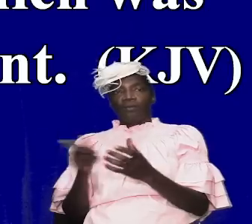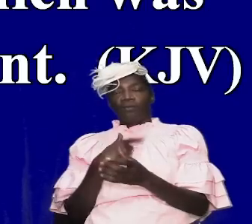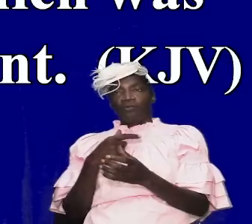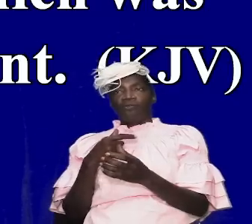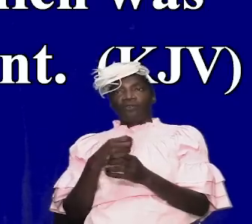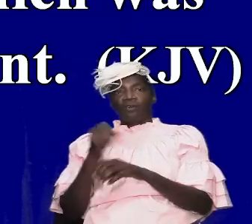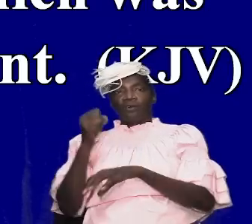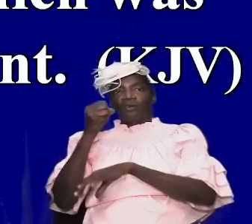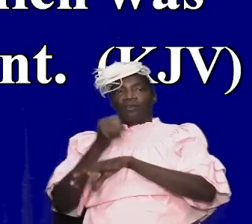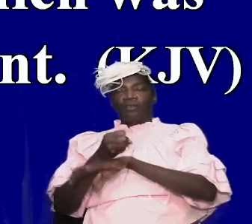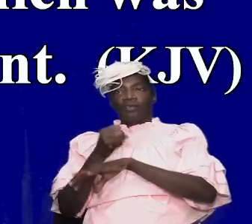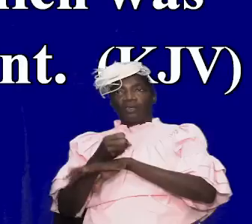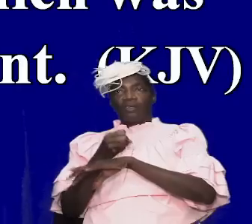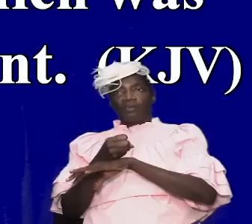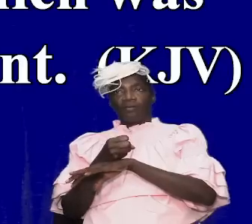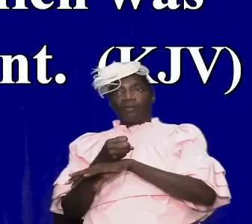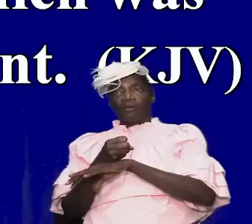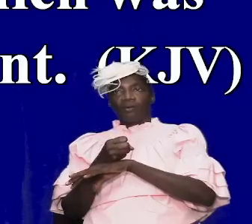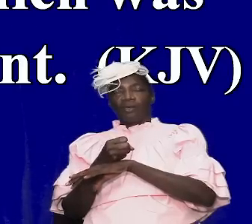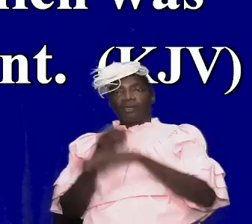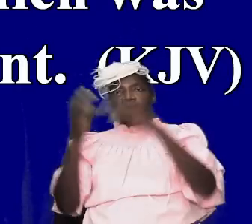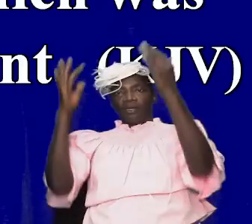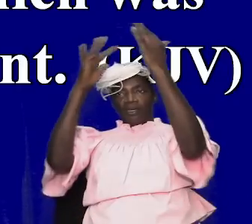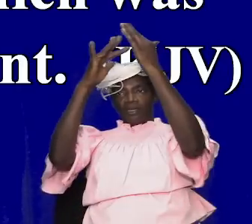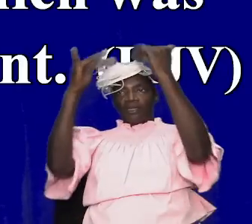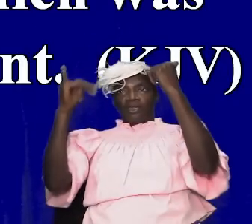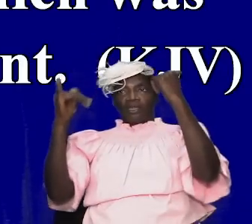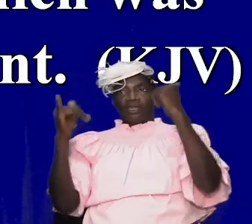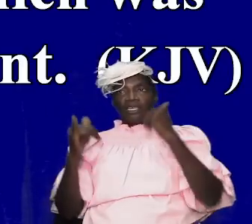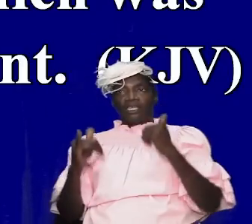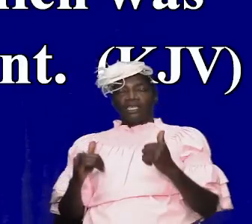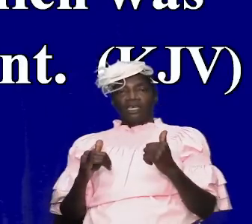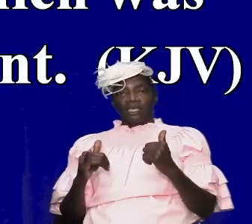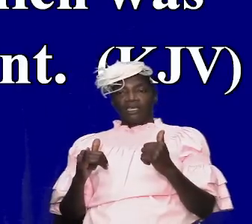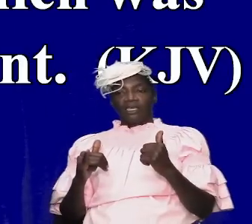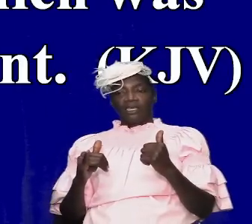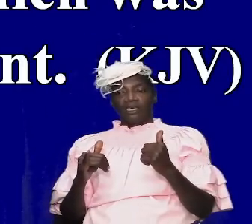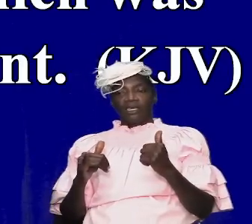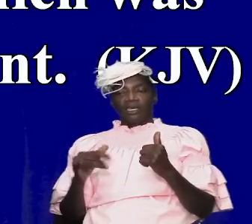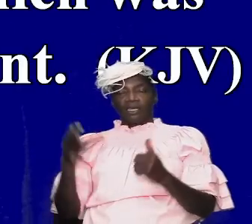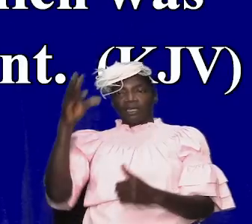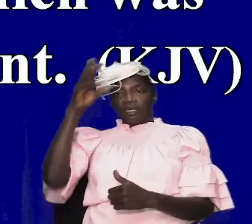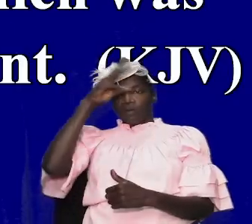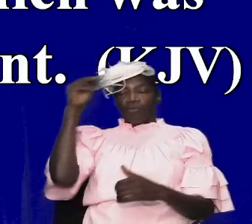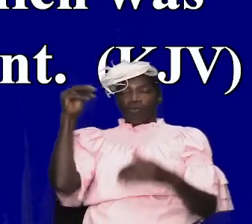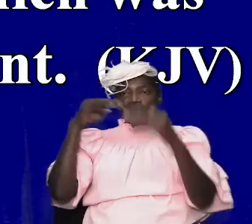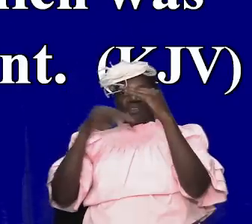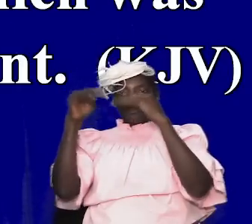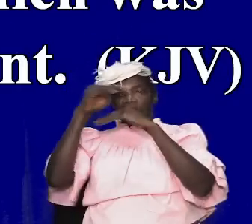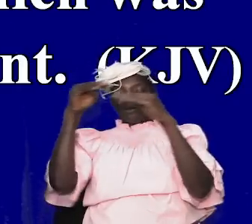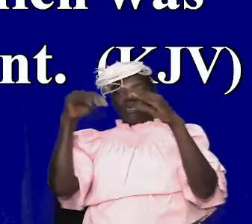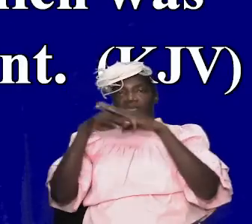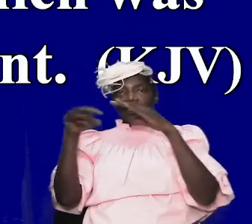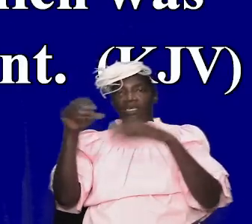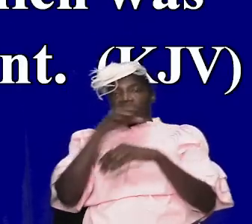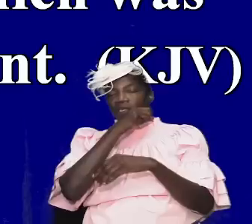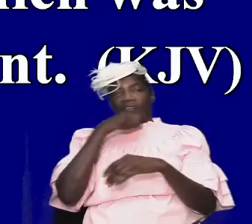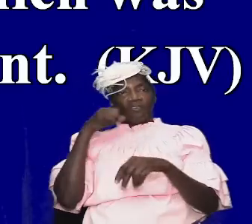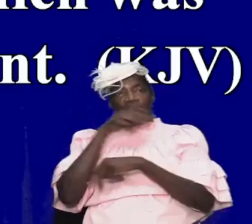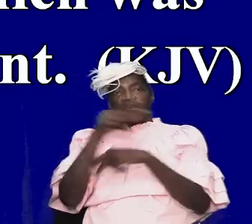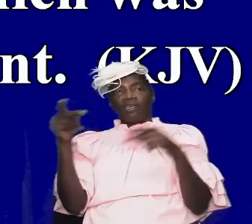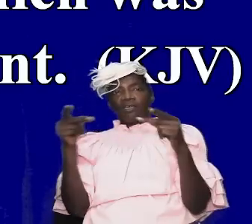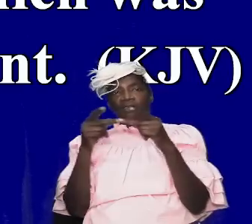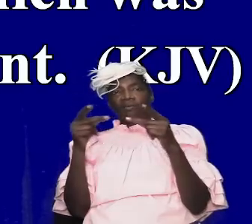sanctuary was that tent that moses erected right there in the wilderness god